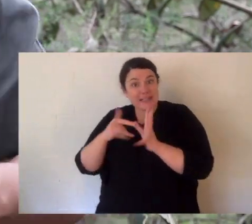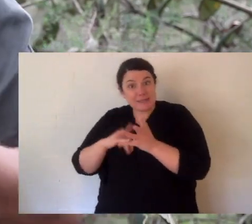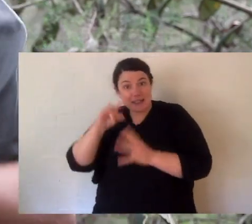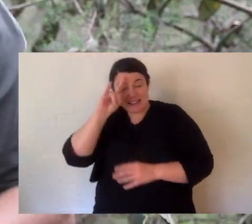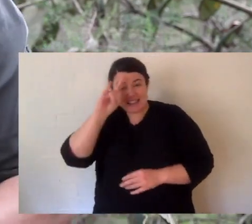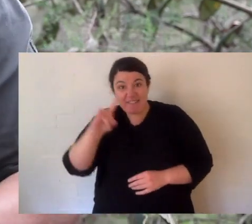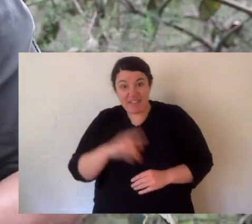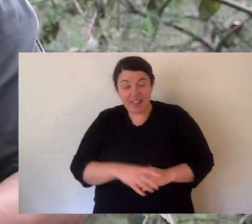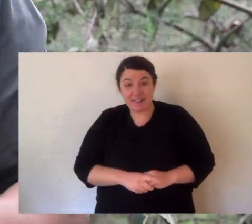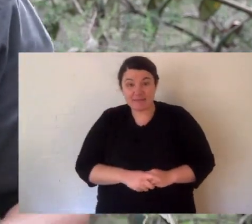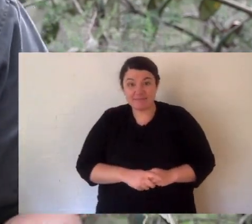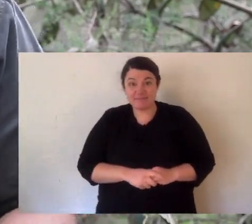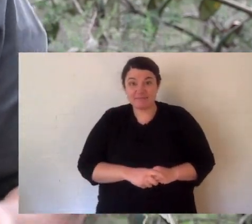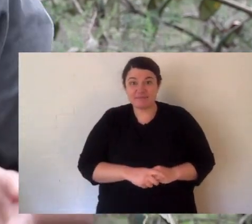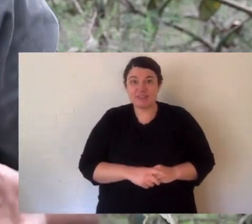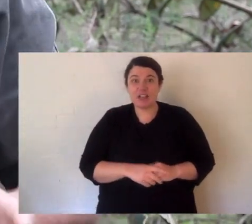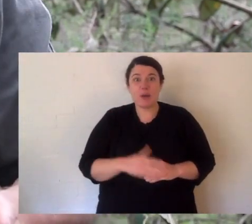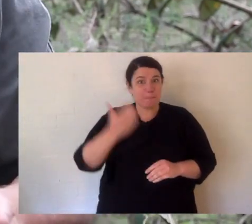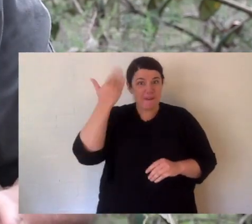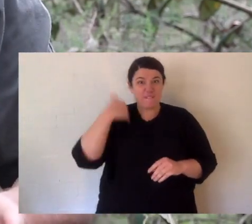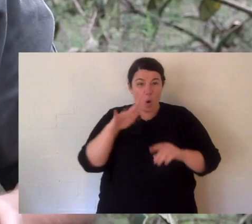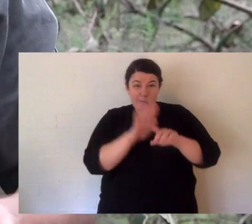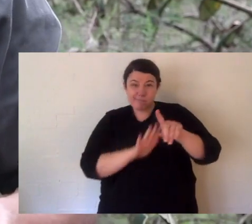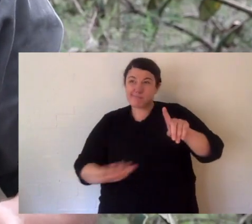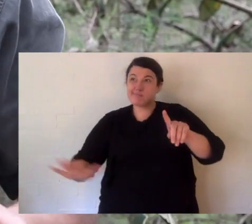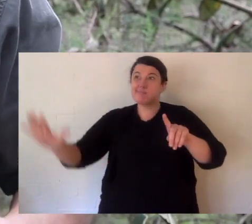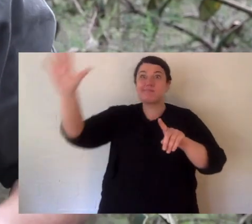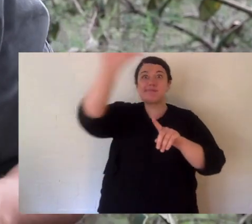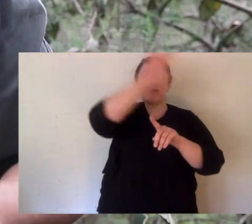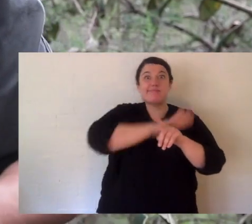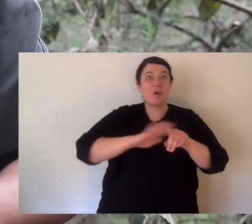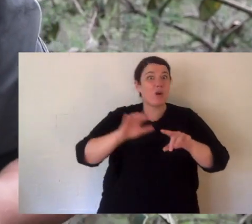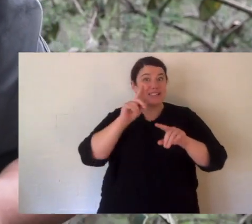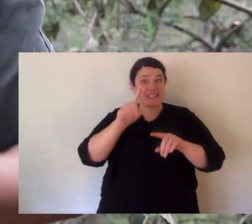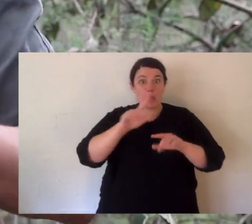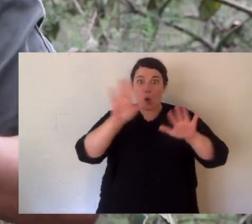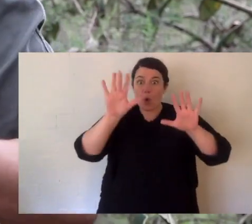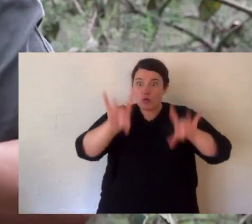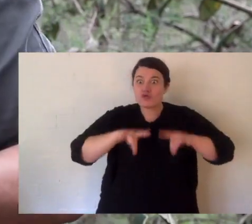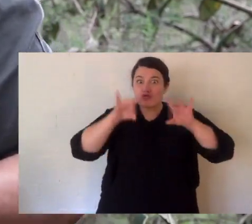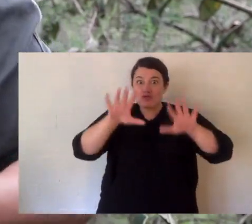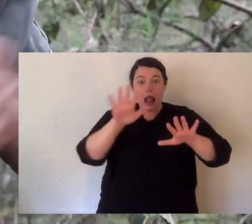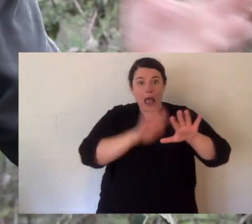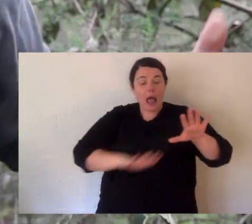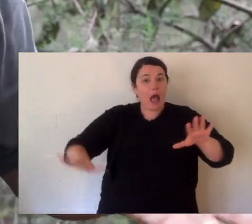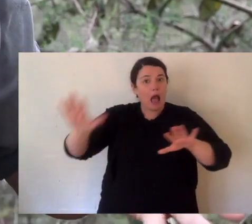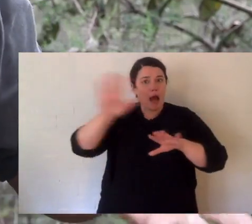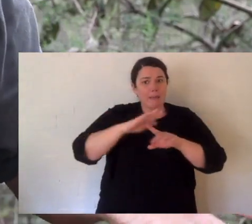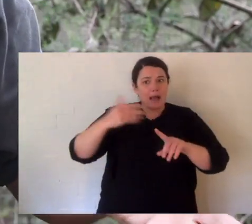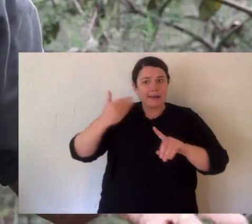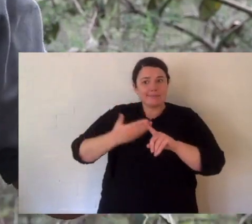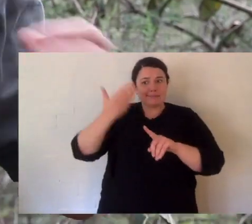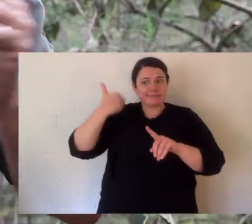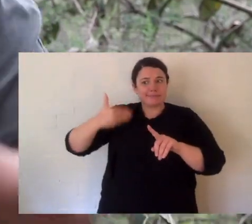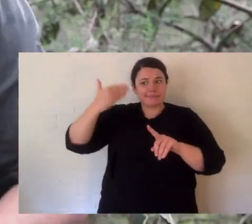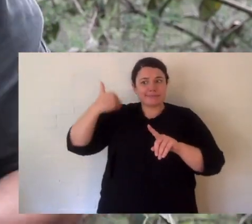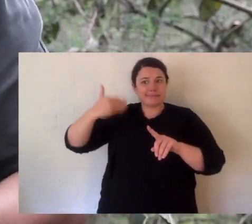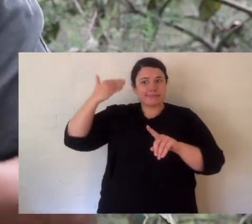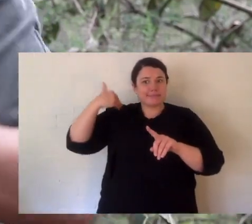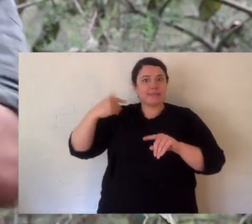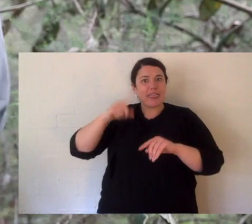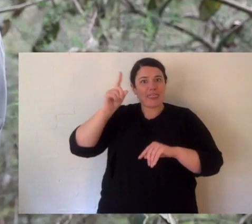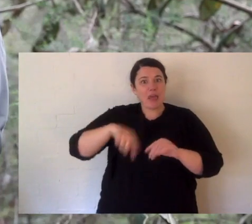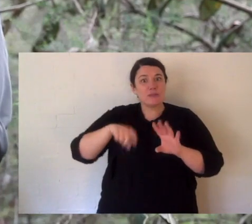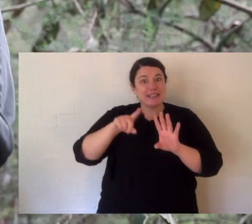used to be found right over Australia and even up into New Guinea. But for the last thousands of years they've been